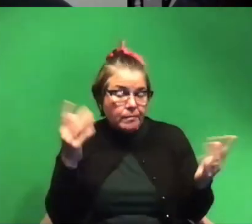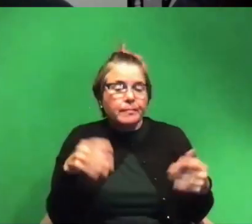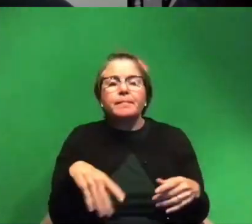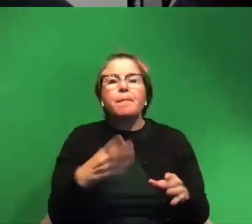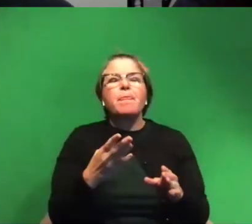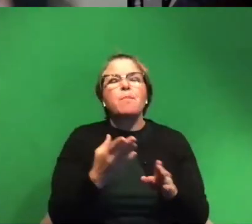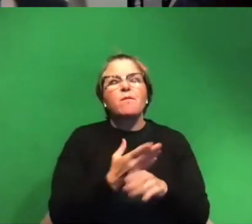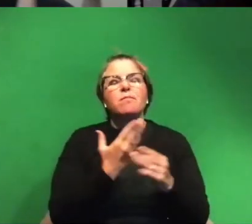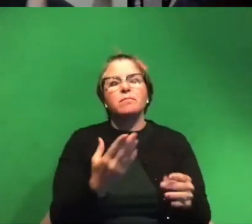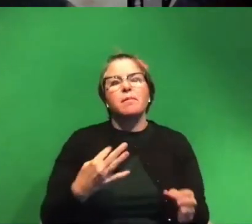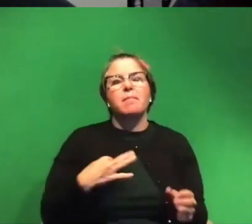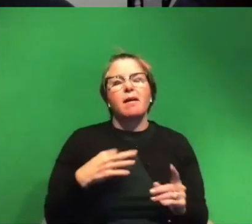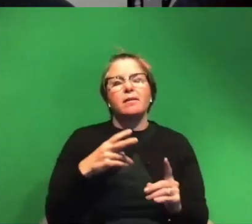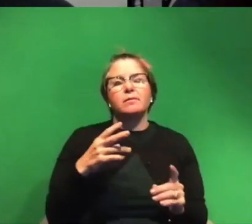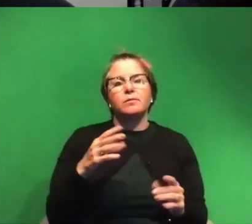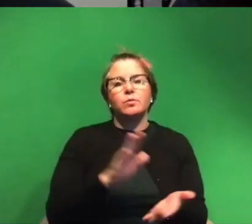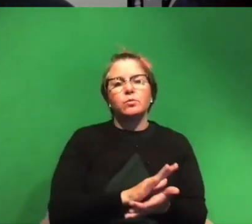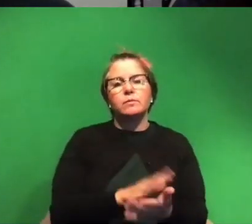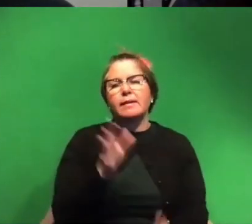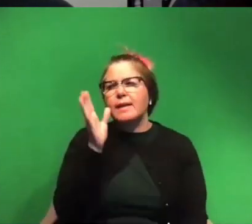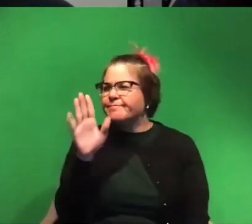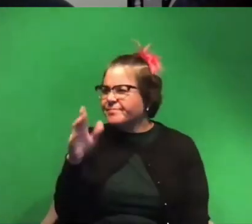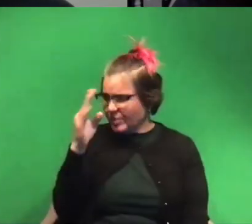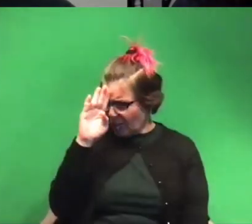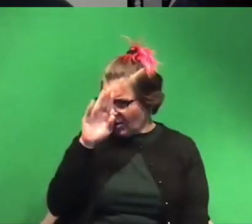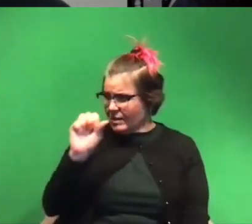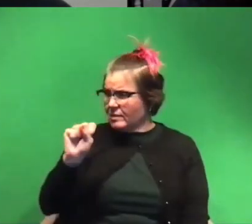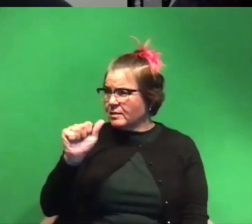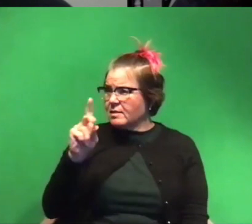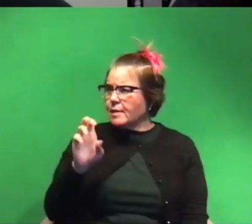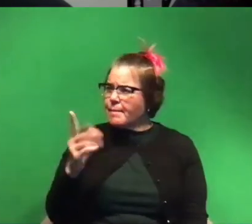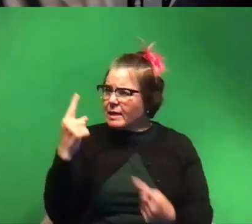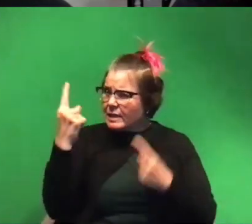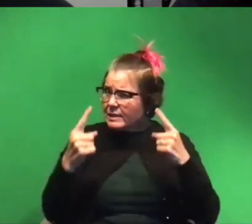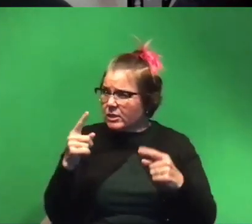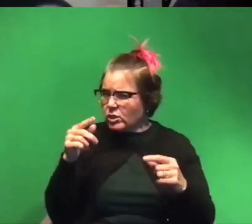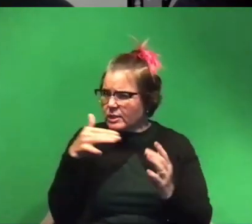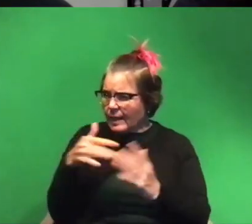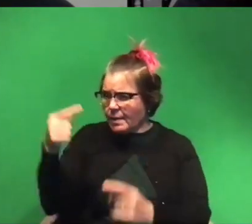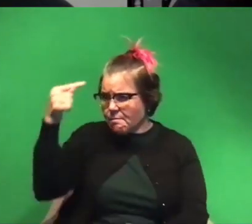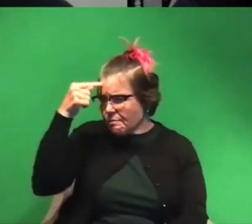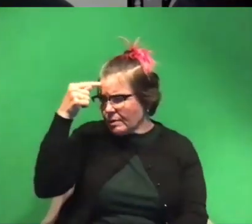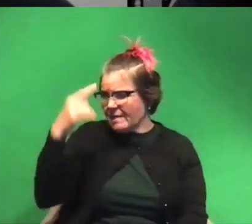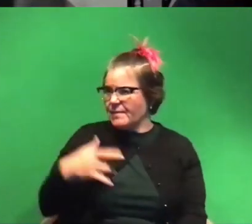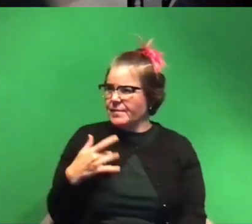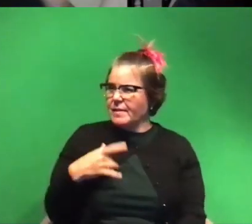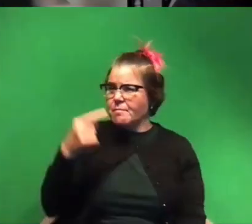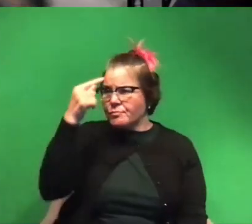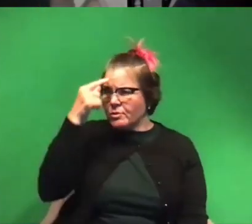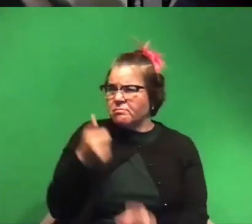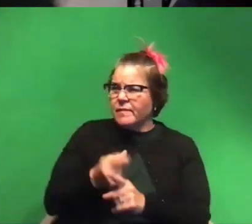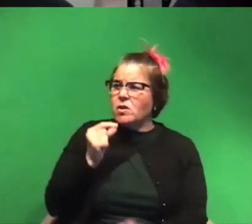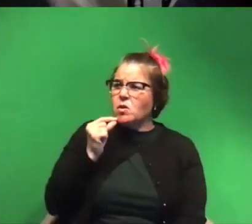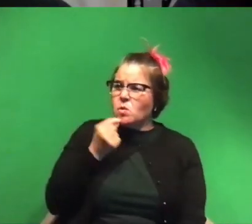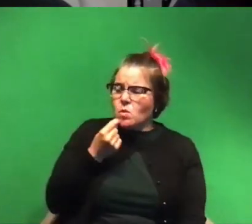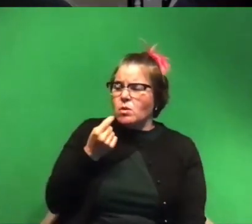to schools that my dad said you know sade maybe you should consider studying the brain i feel like the brain is a really cool organism